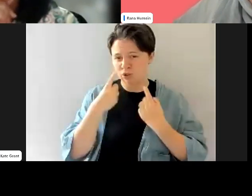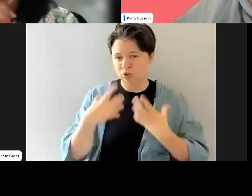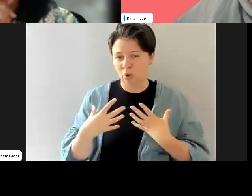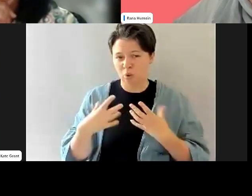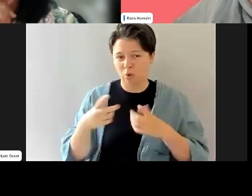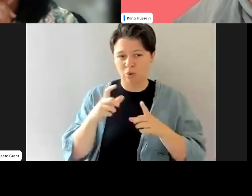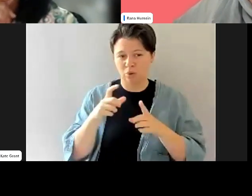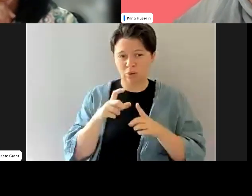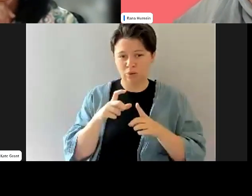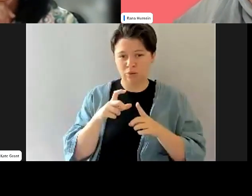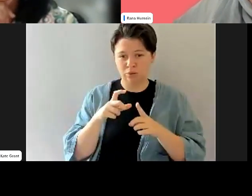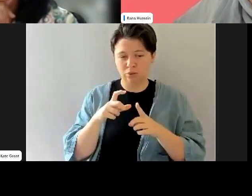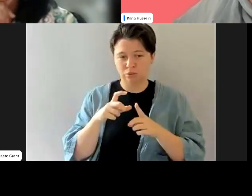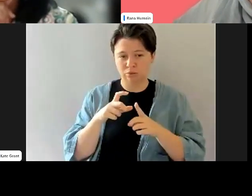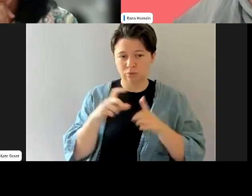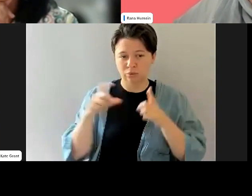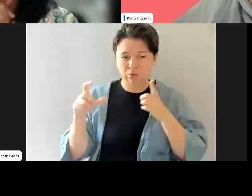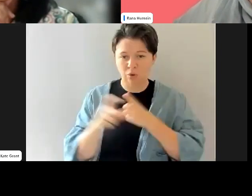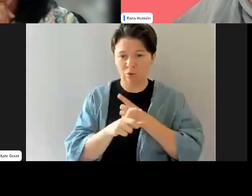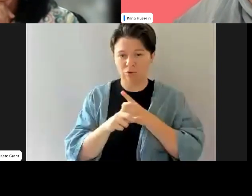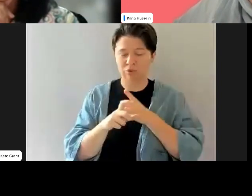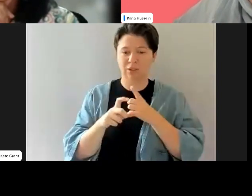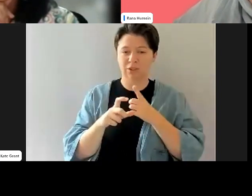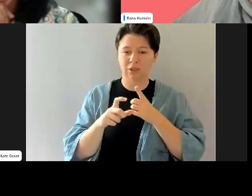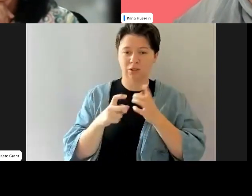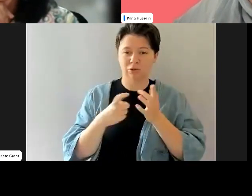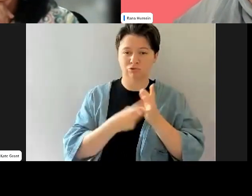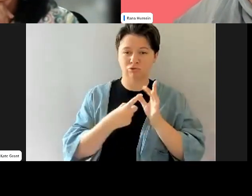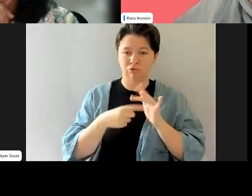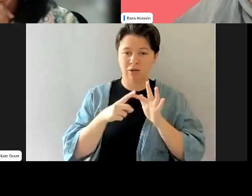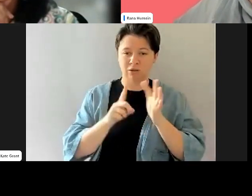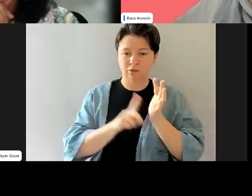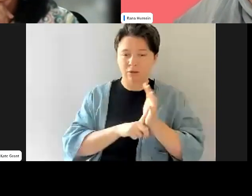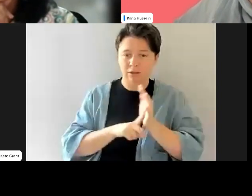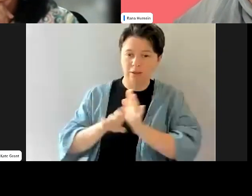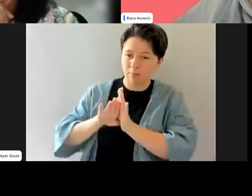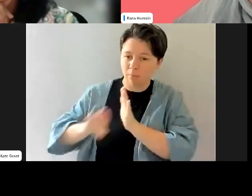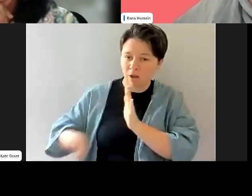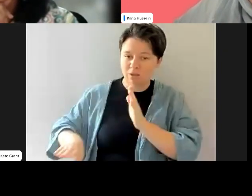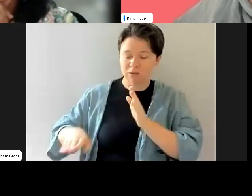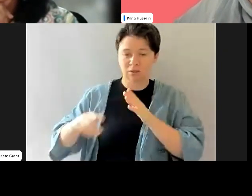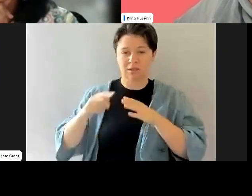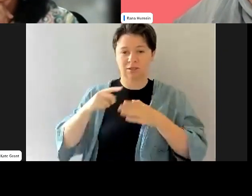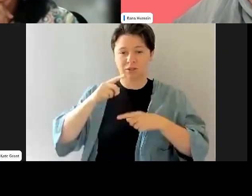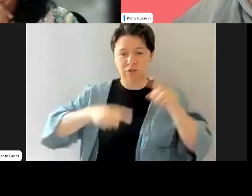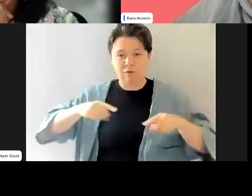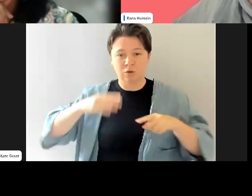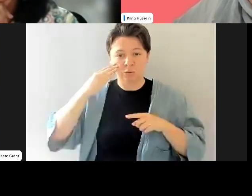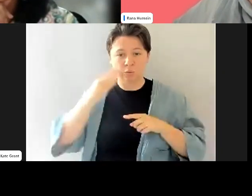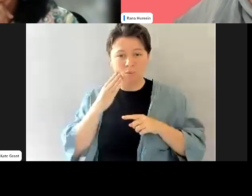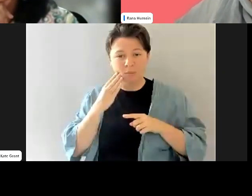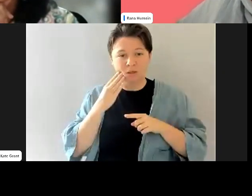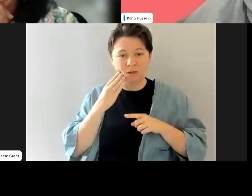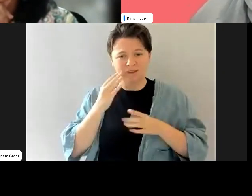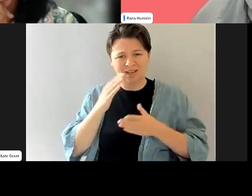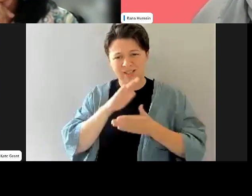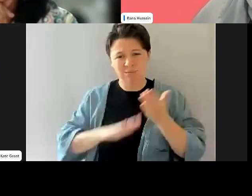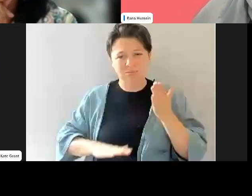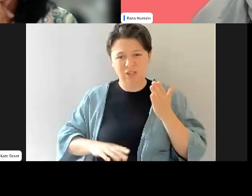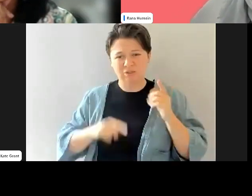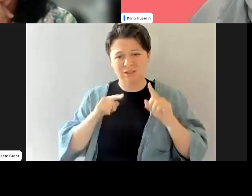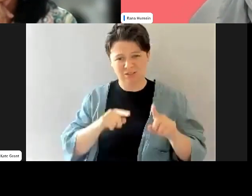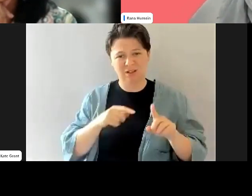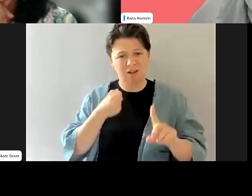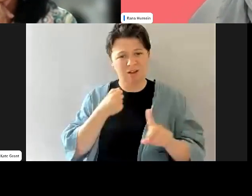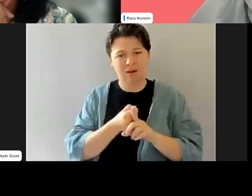and, um, racially, um, marginalized and diverse women of color do, do experience that, um, um,